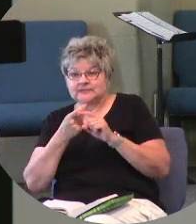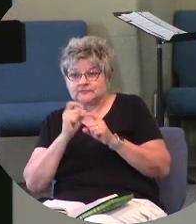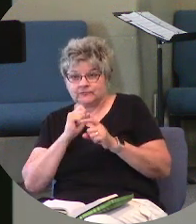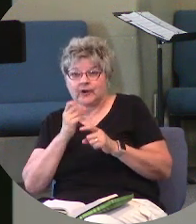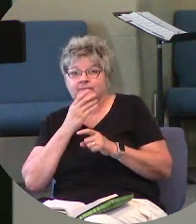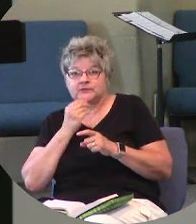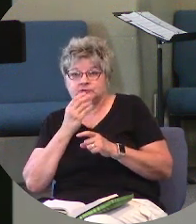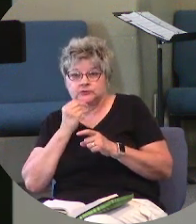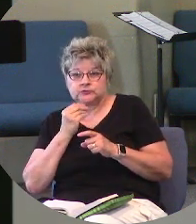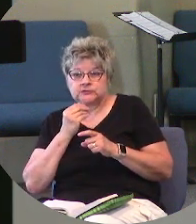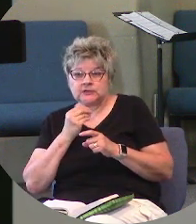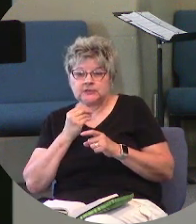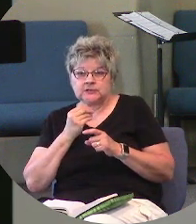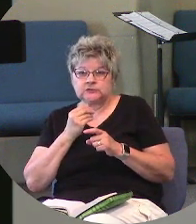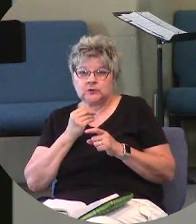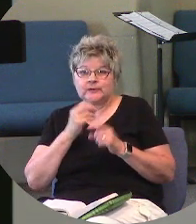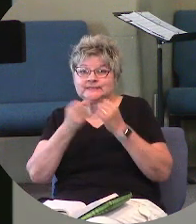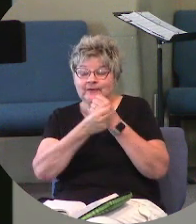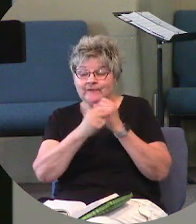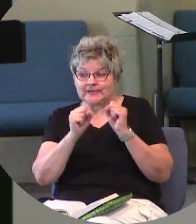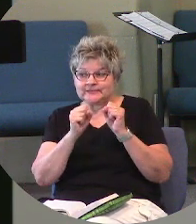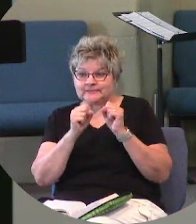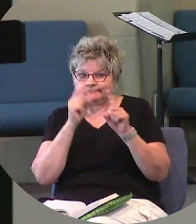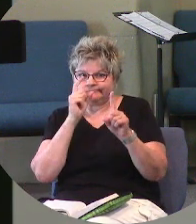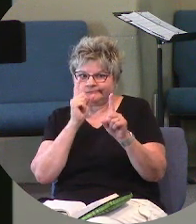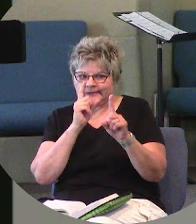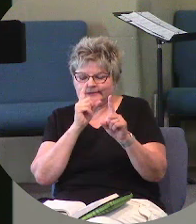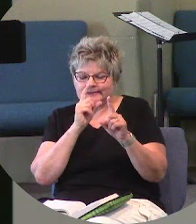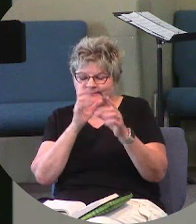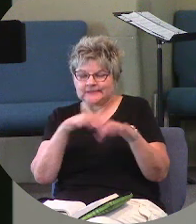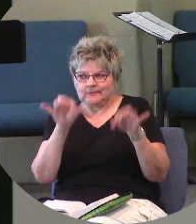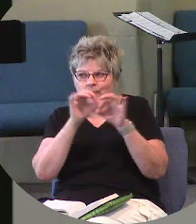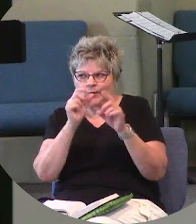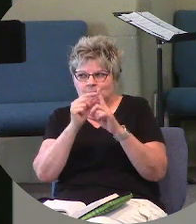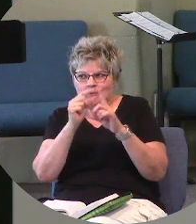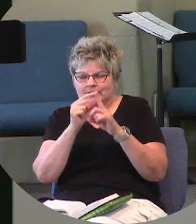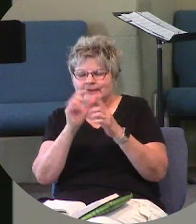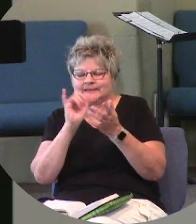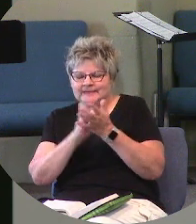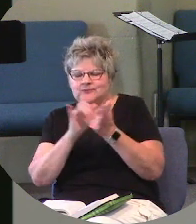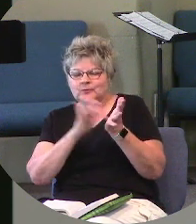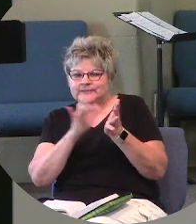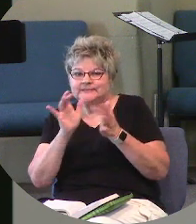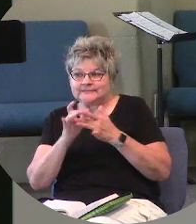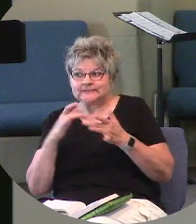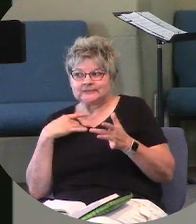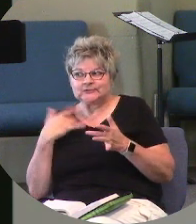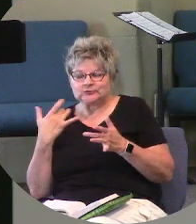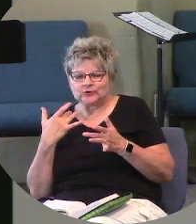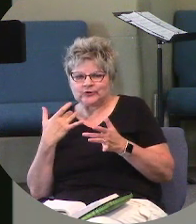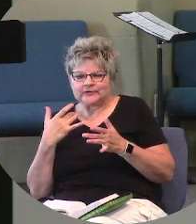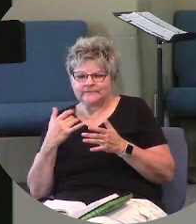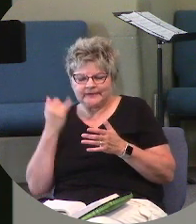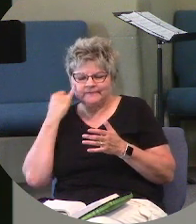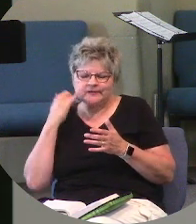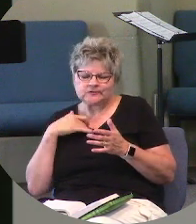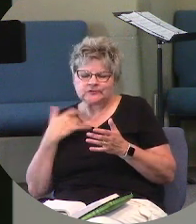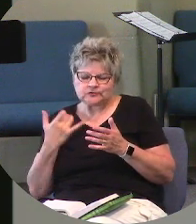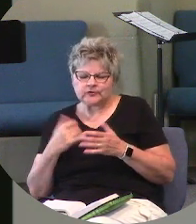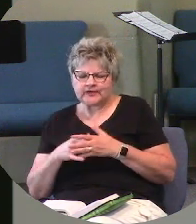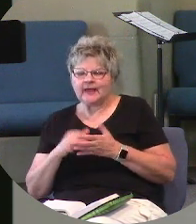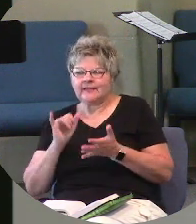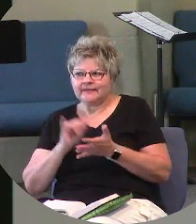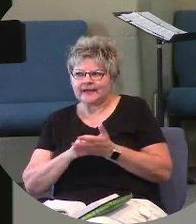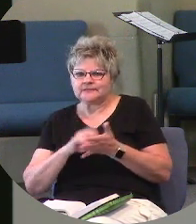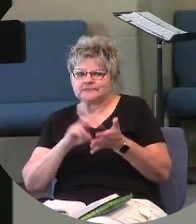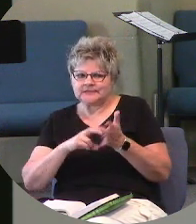would be the key word there because that's what Jesus is concerned with if He's concerned at all. That's